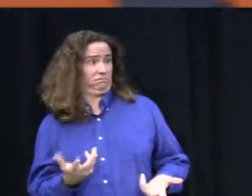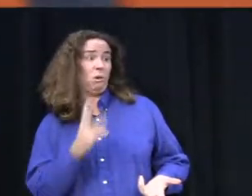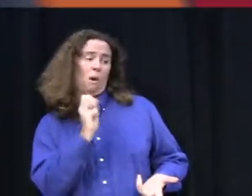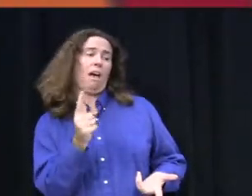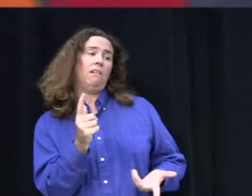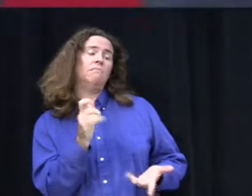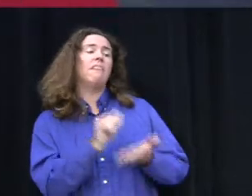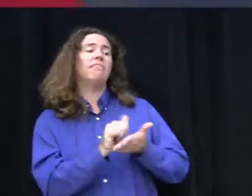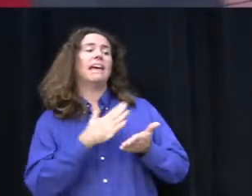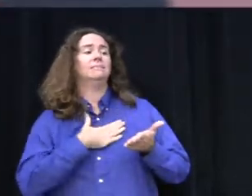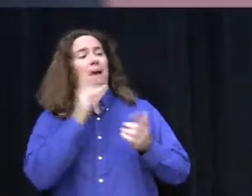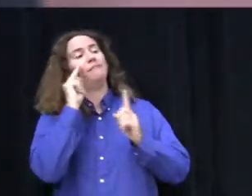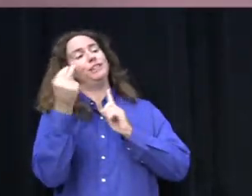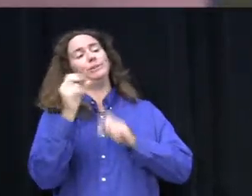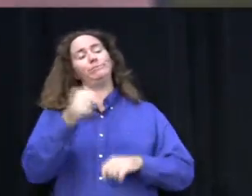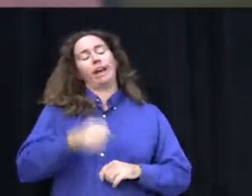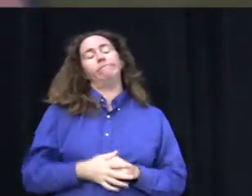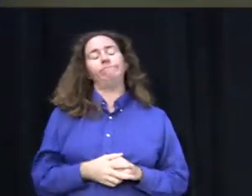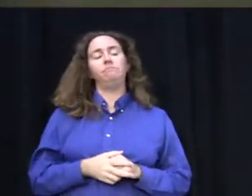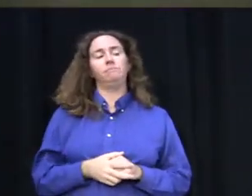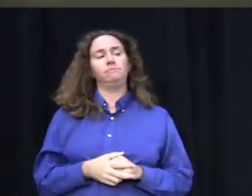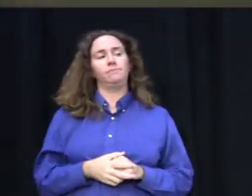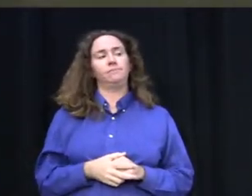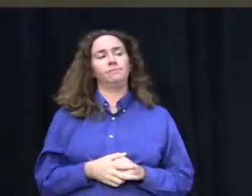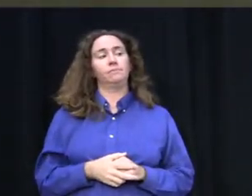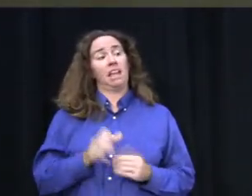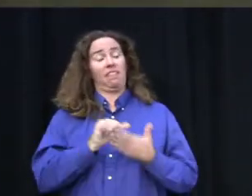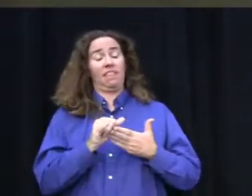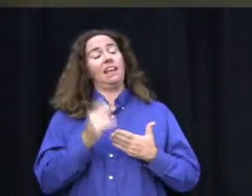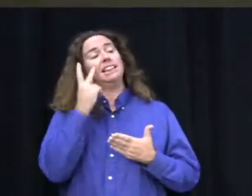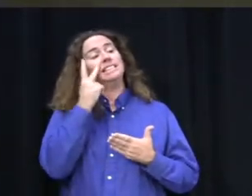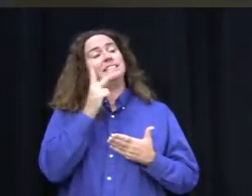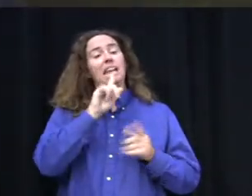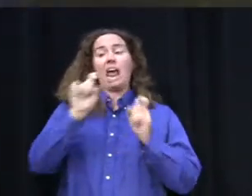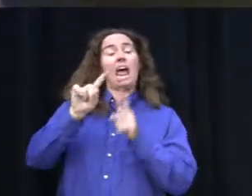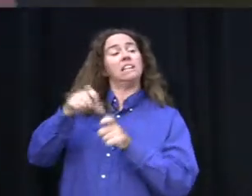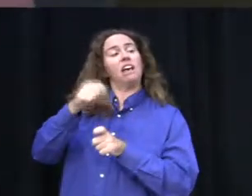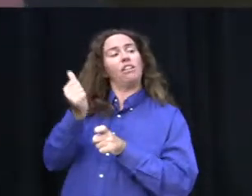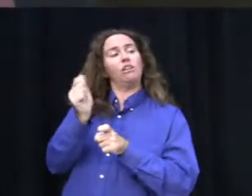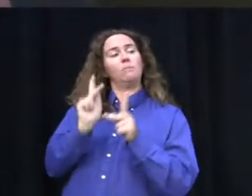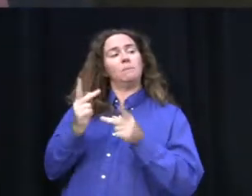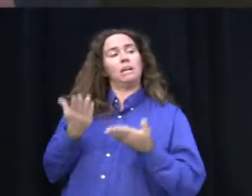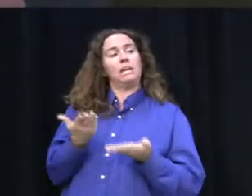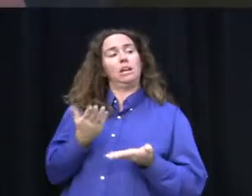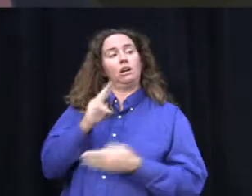Well, that's my definition of it anyways. Let's find out how the people of Madison define it.